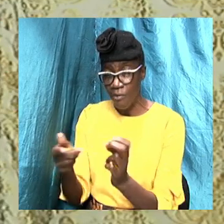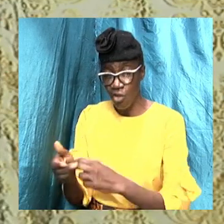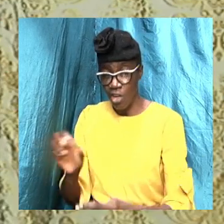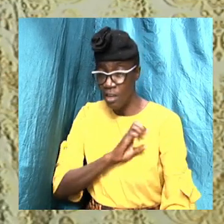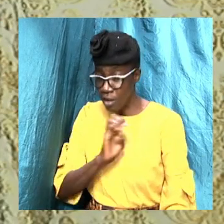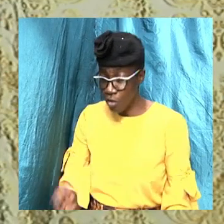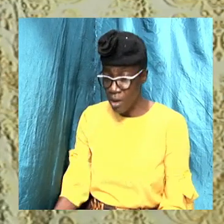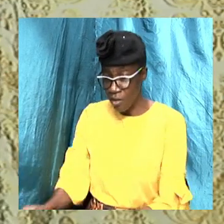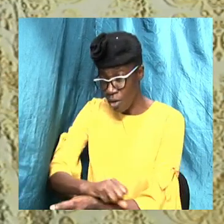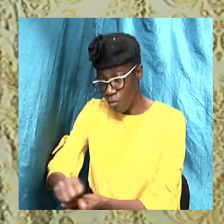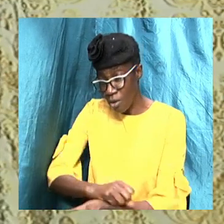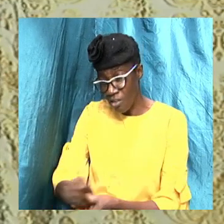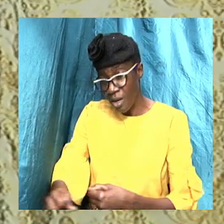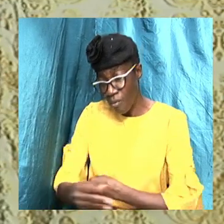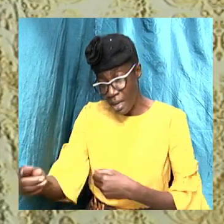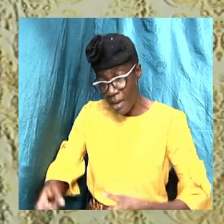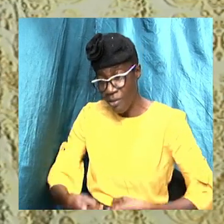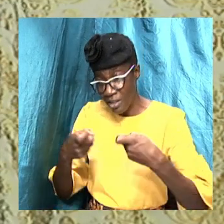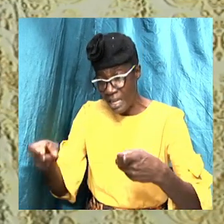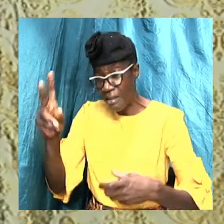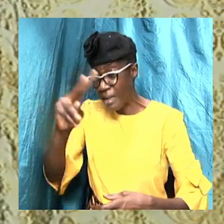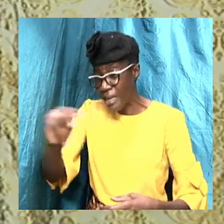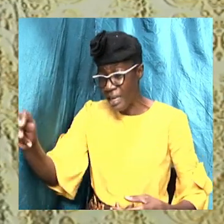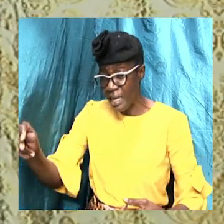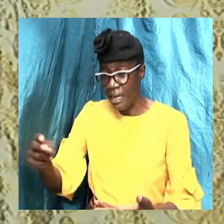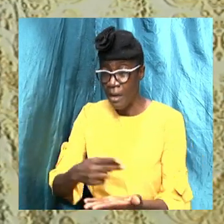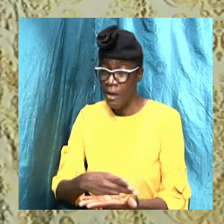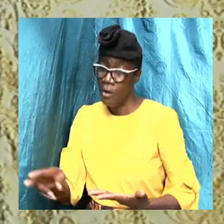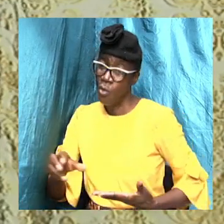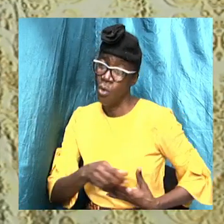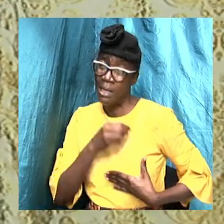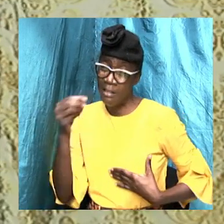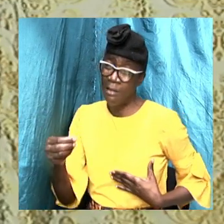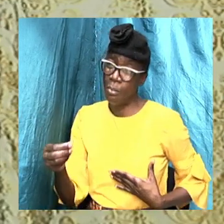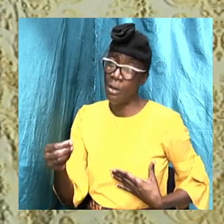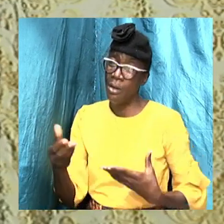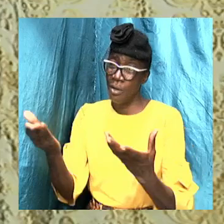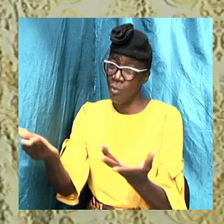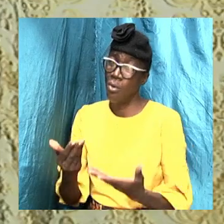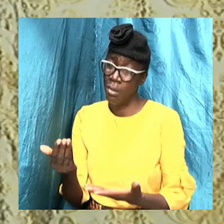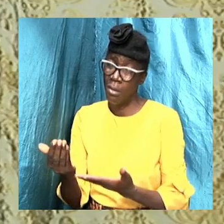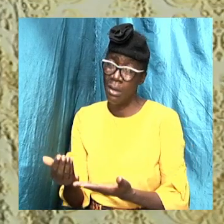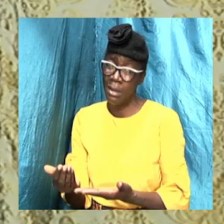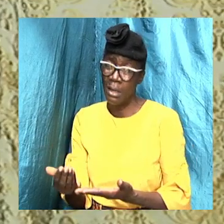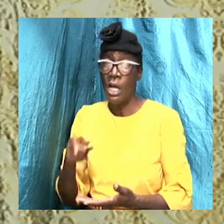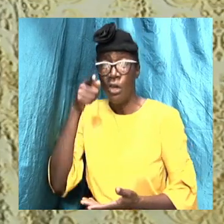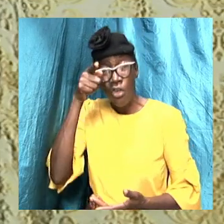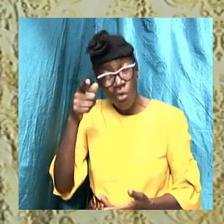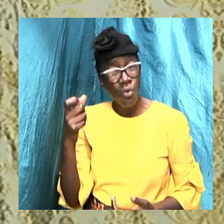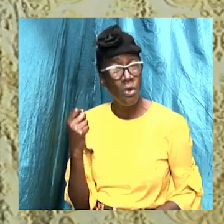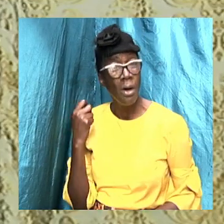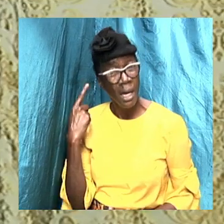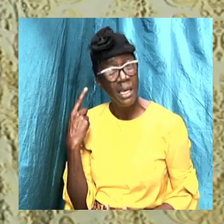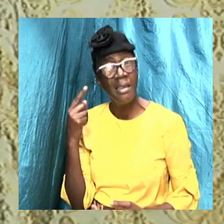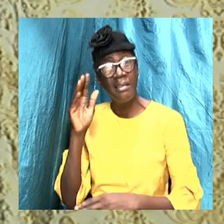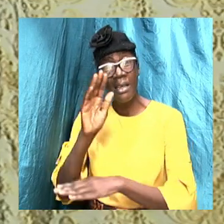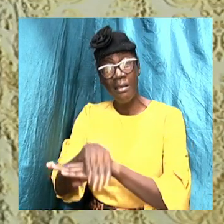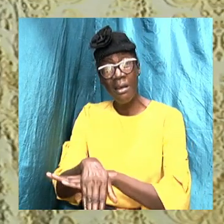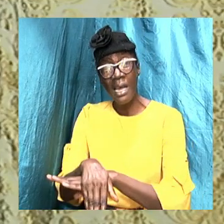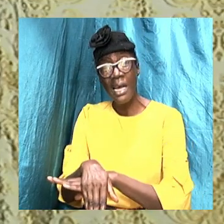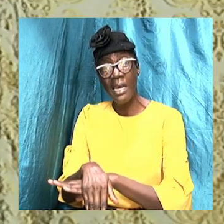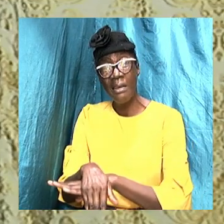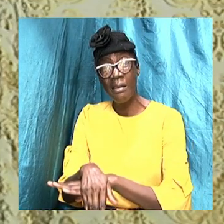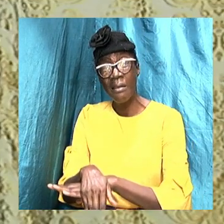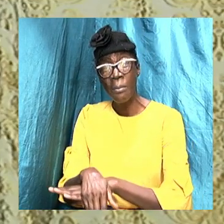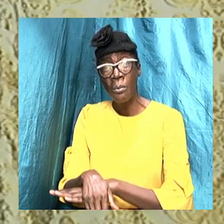need the infilling of the Holy Ghost. Hallelujah. I want somebody to understand tonight that look